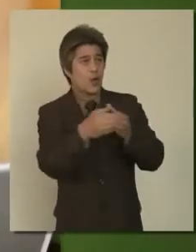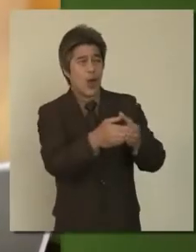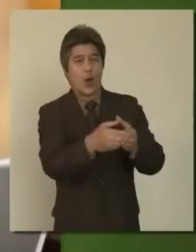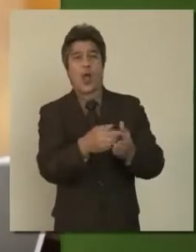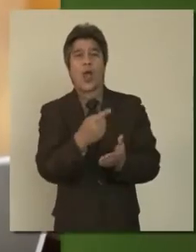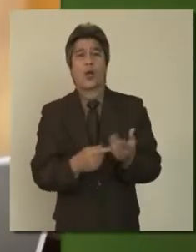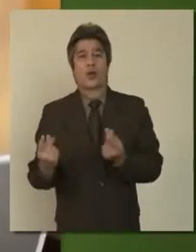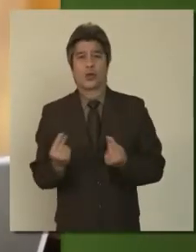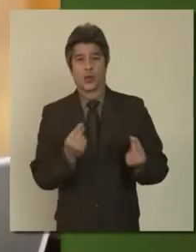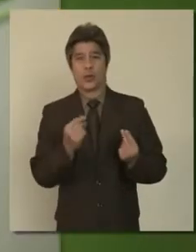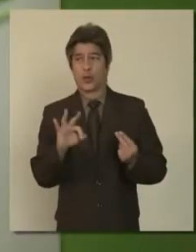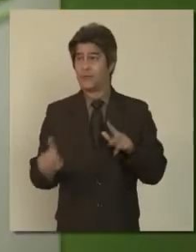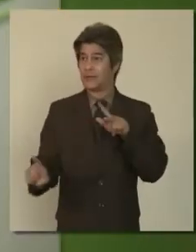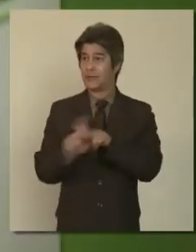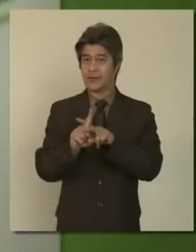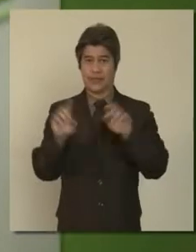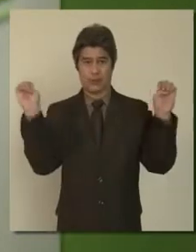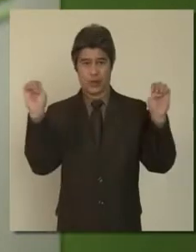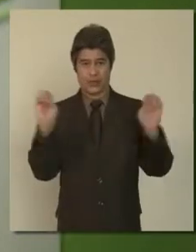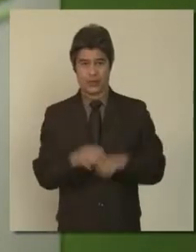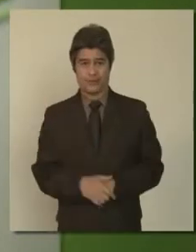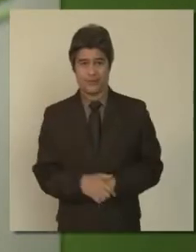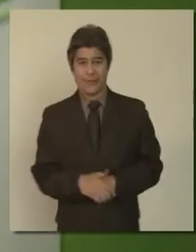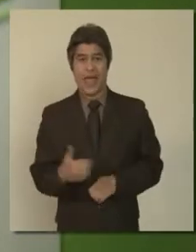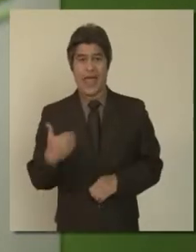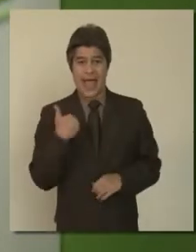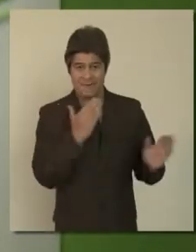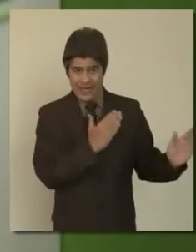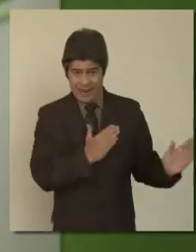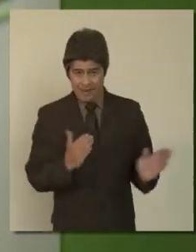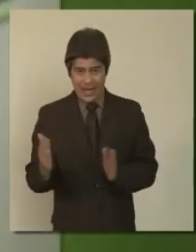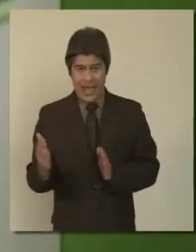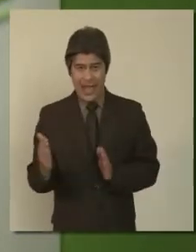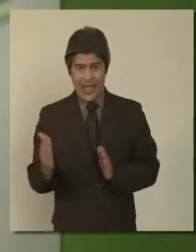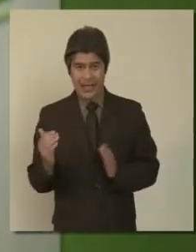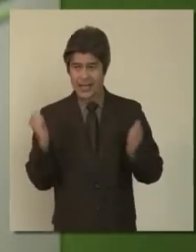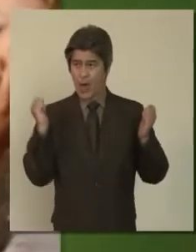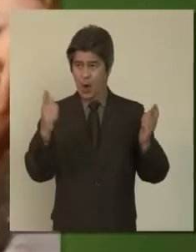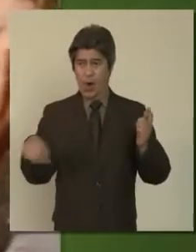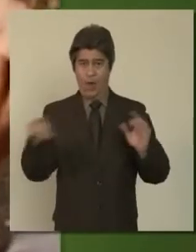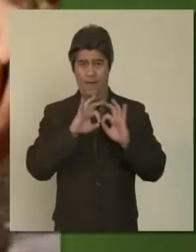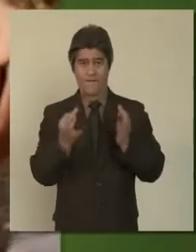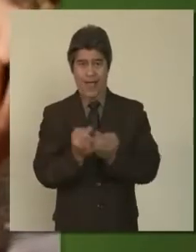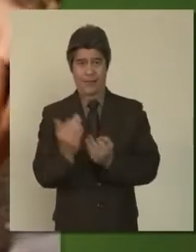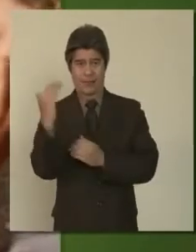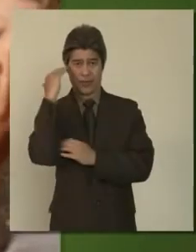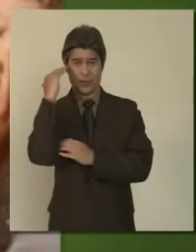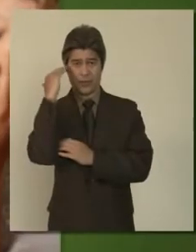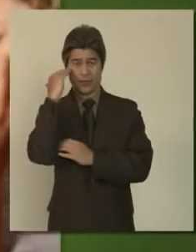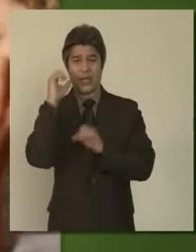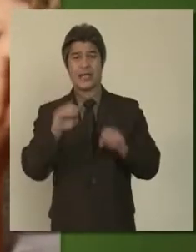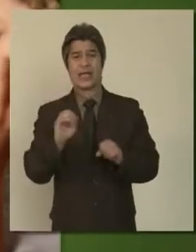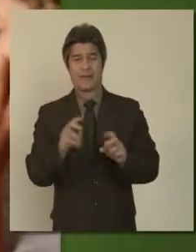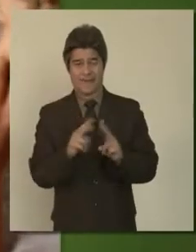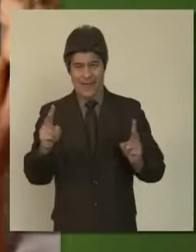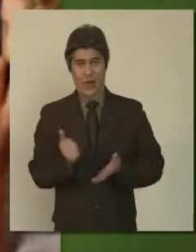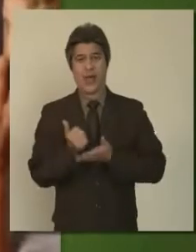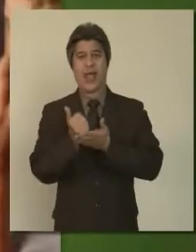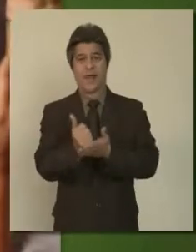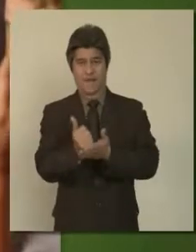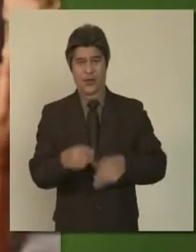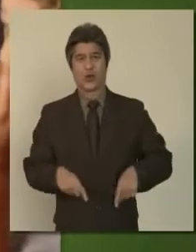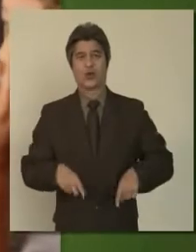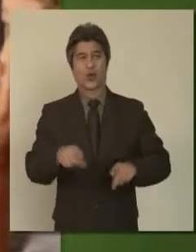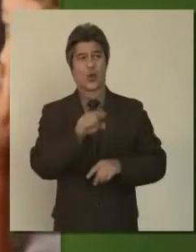event of an emergency. Having a plan that everyone in the family is aware of can be very helpful in those situations